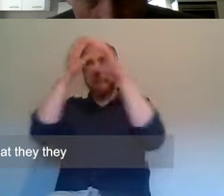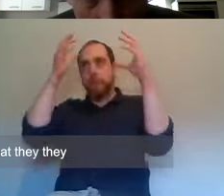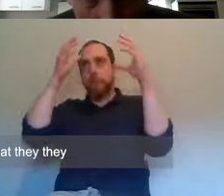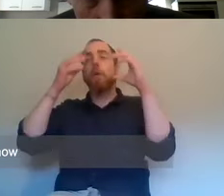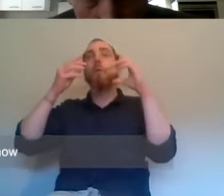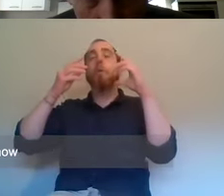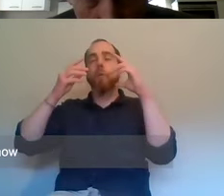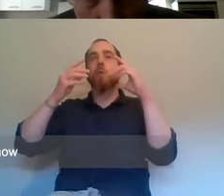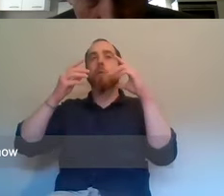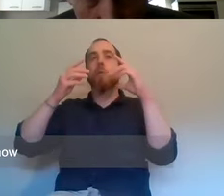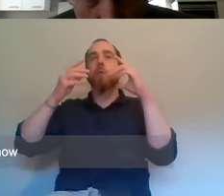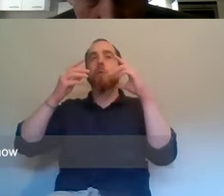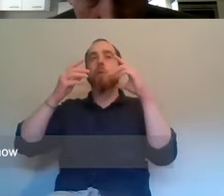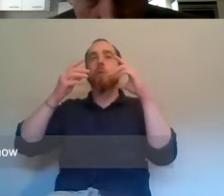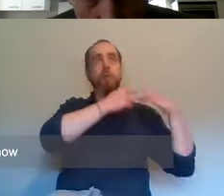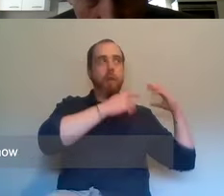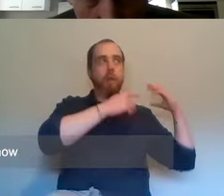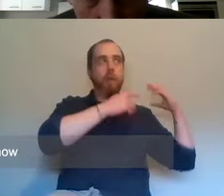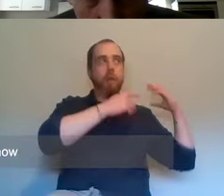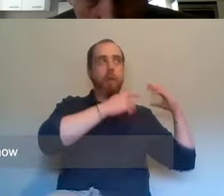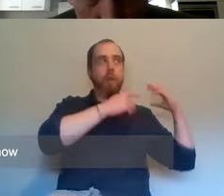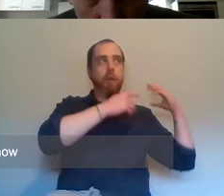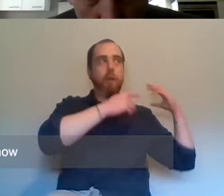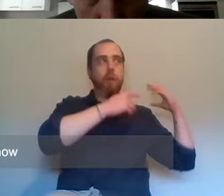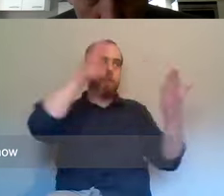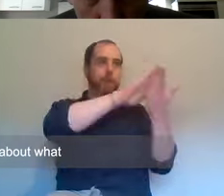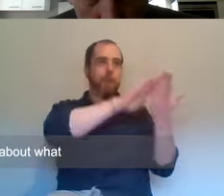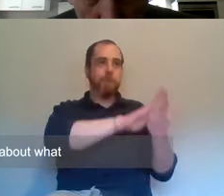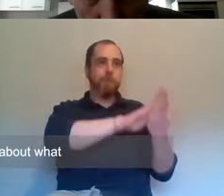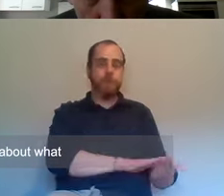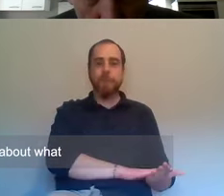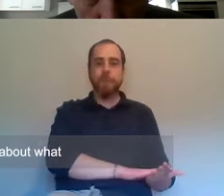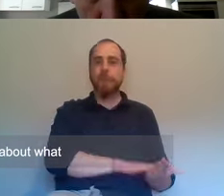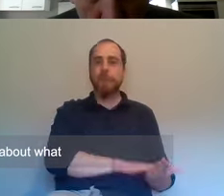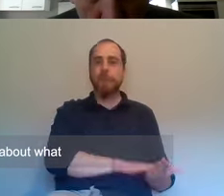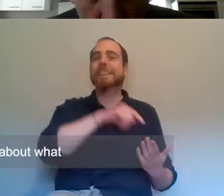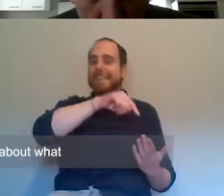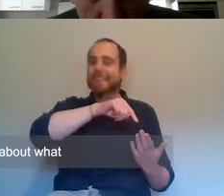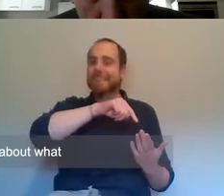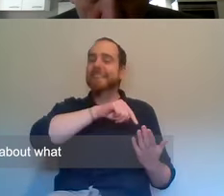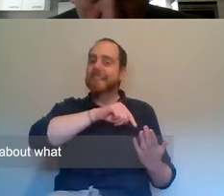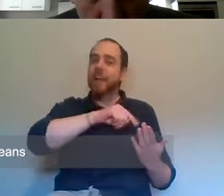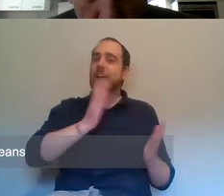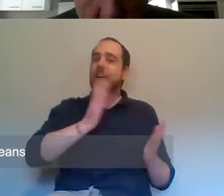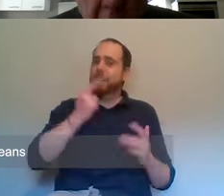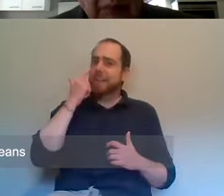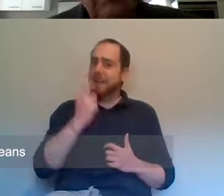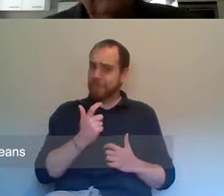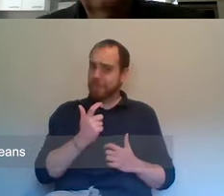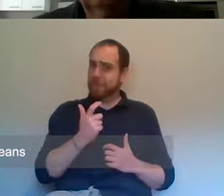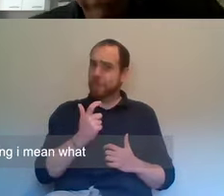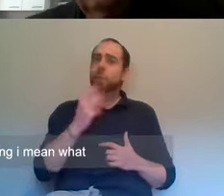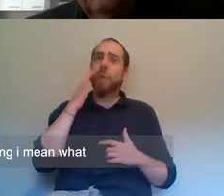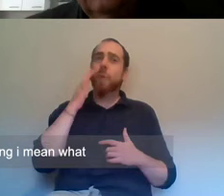tend to see now. Um, so we have to be careful about what commemoration means and